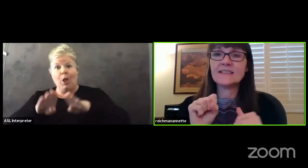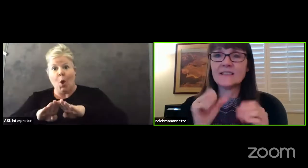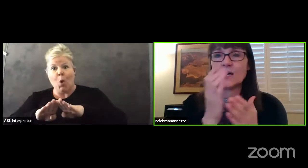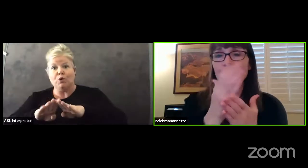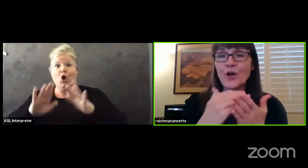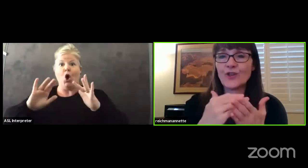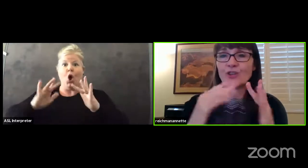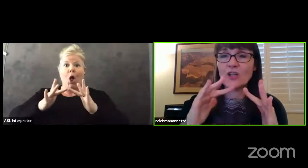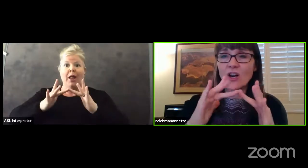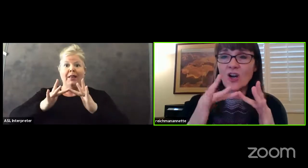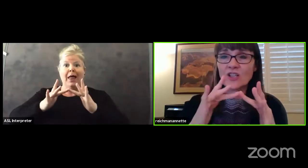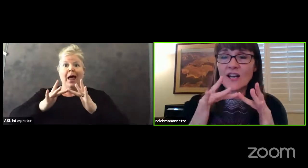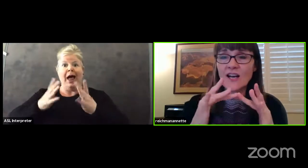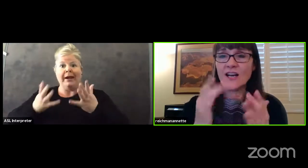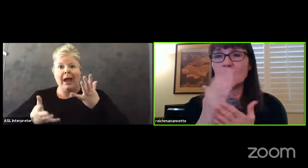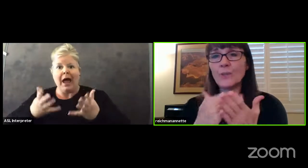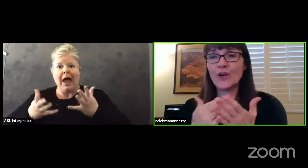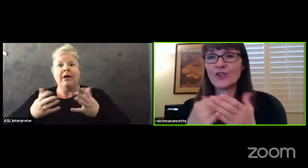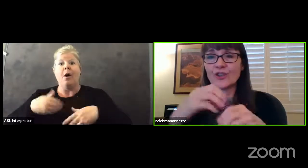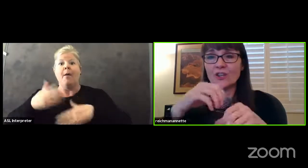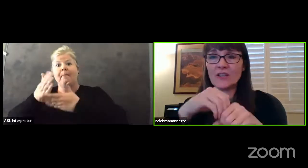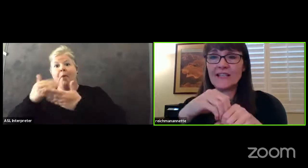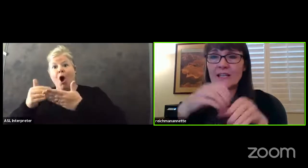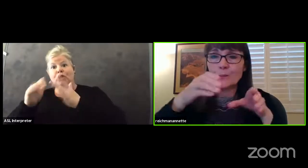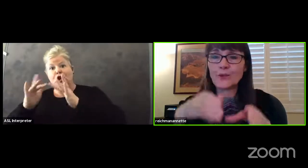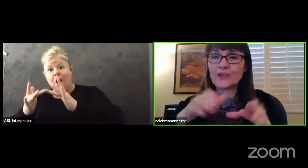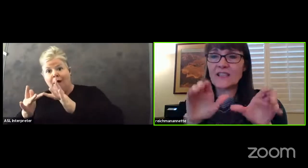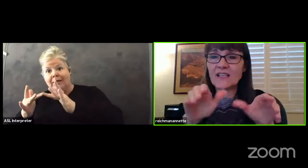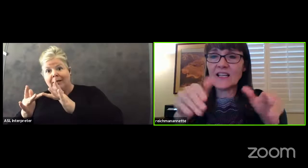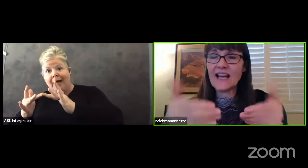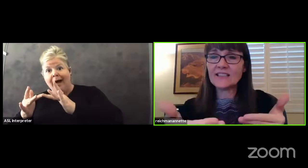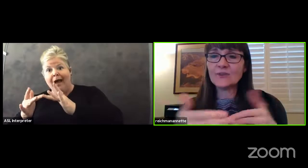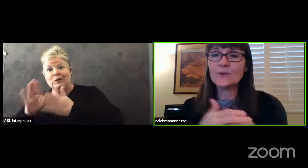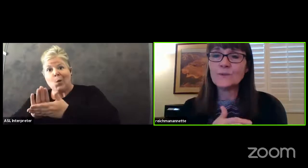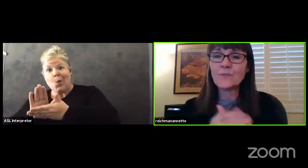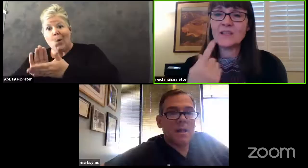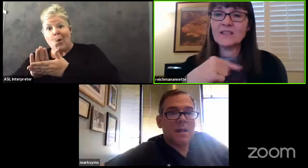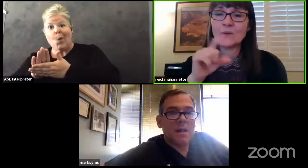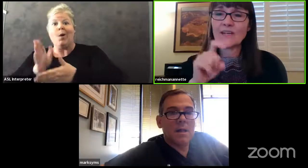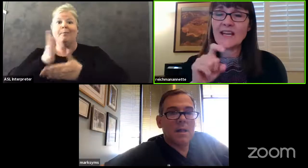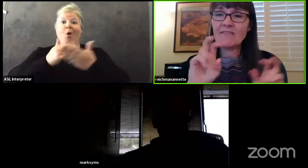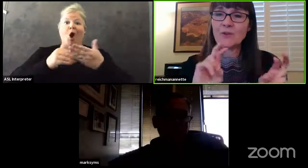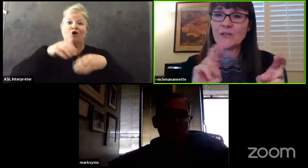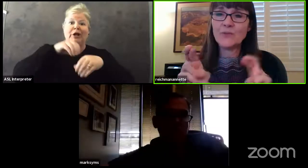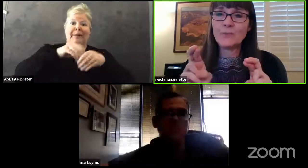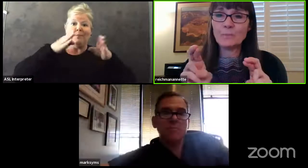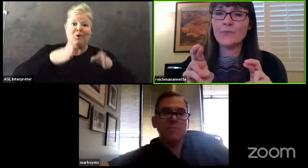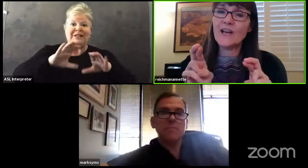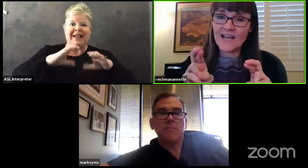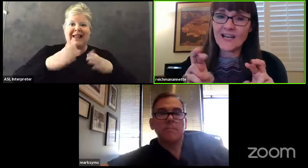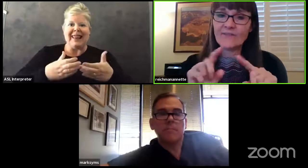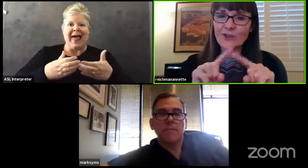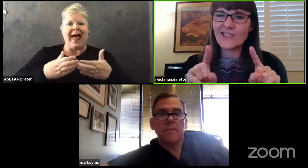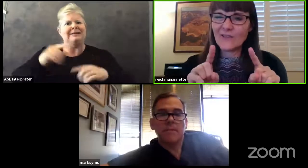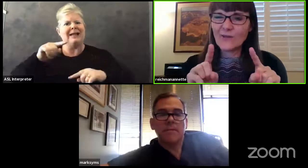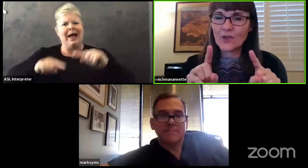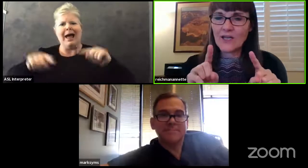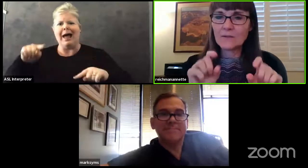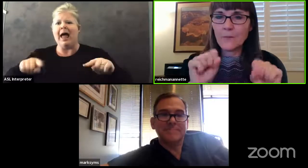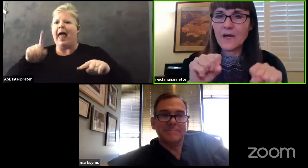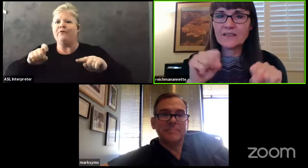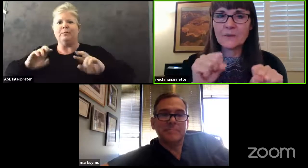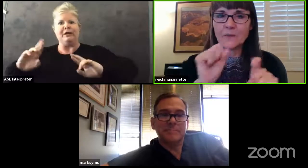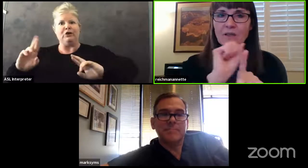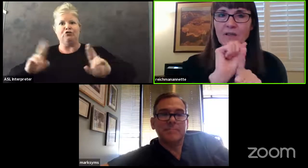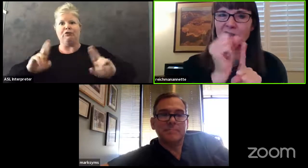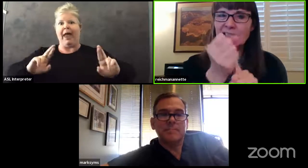is a partial online partial in-person classroom so we have to be ready for different